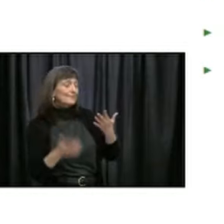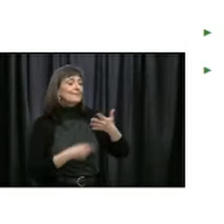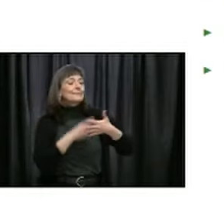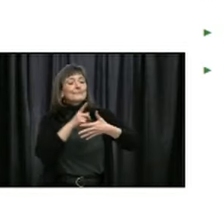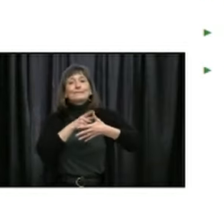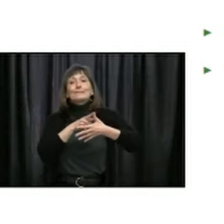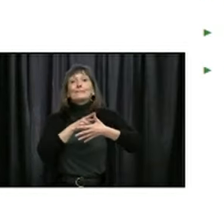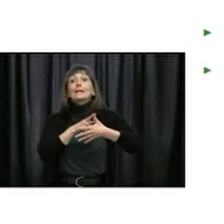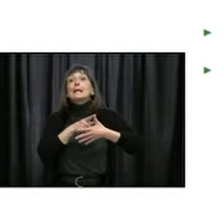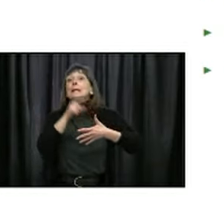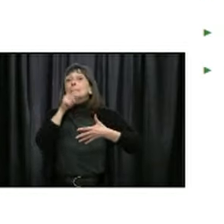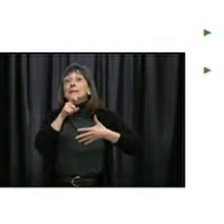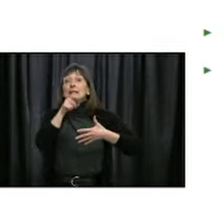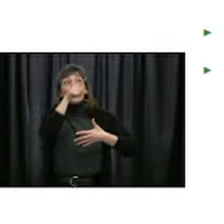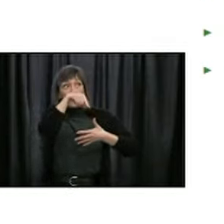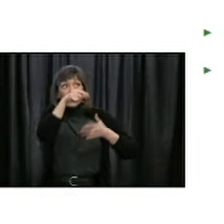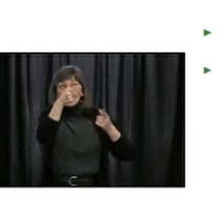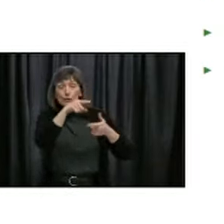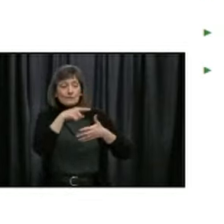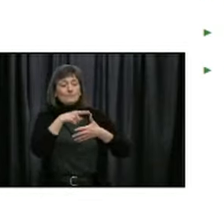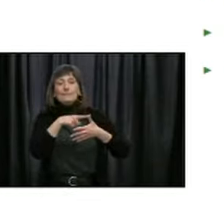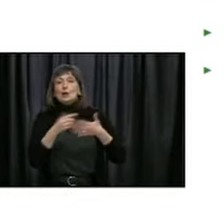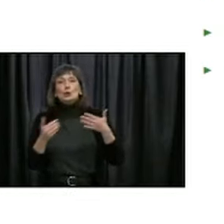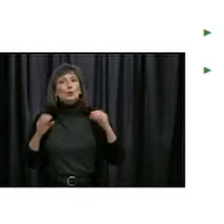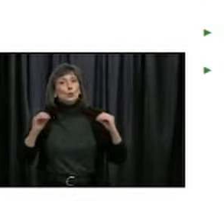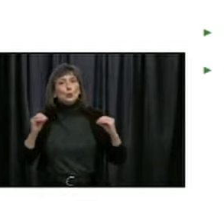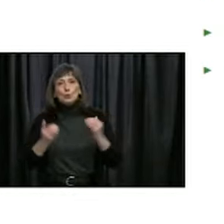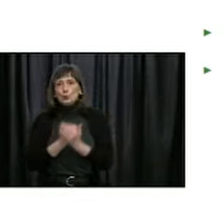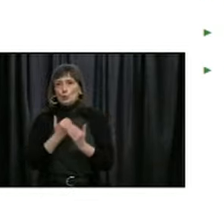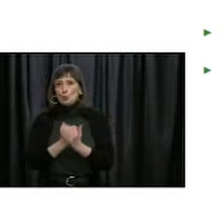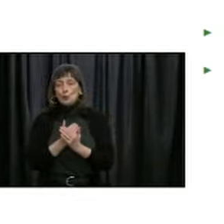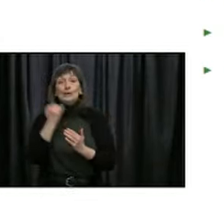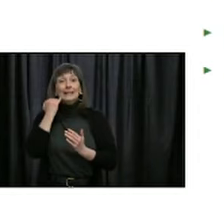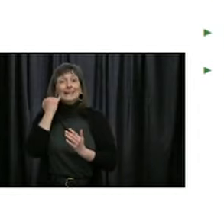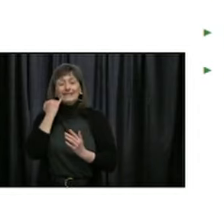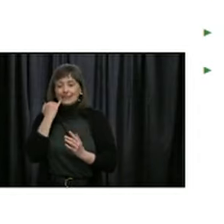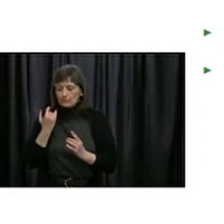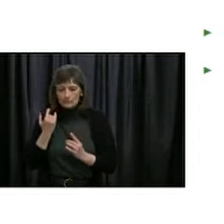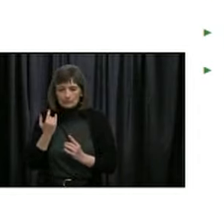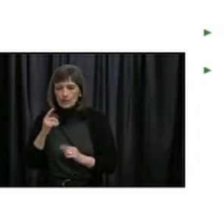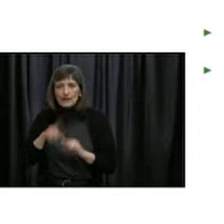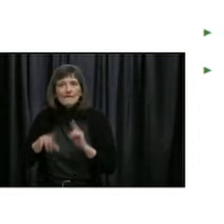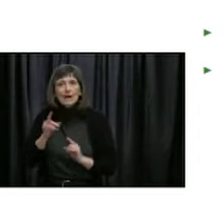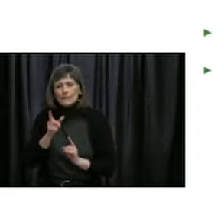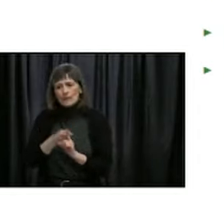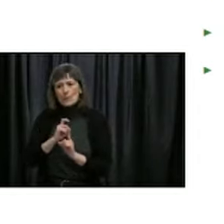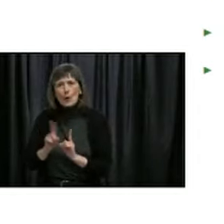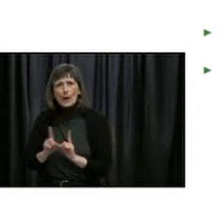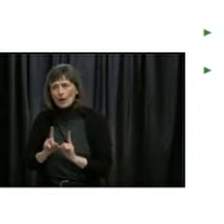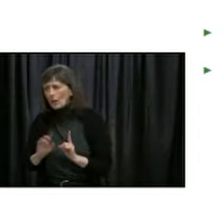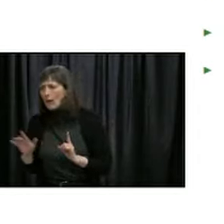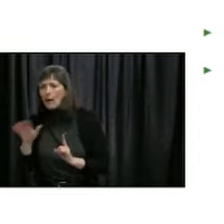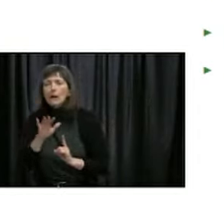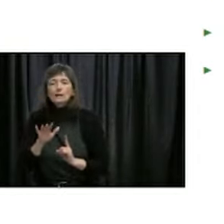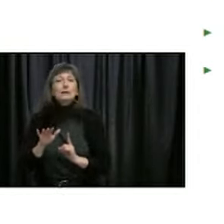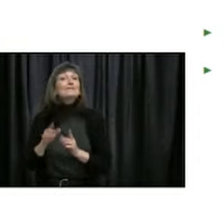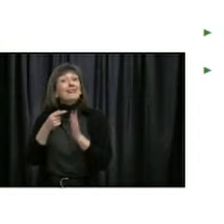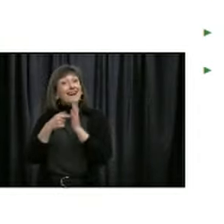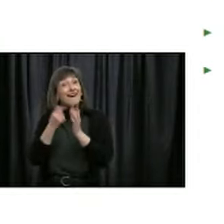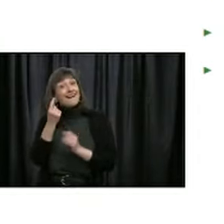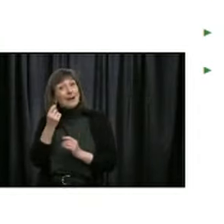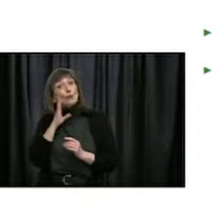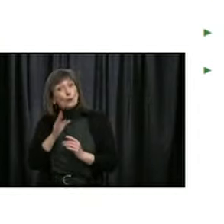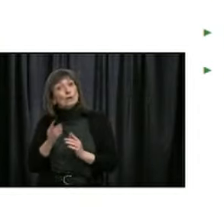are no new cases where the source of infection is unknown. So we will likely have, as I said, more cases as we relax levels, and we may see